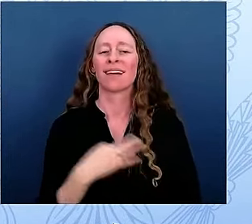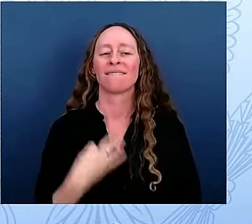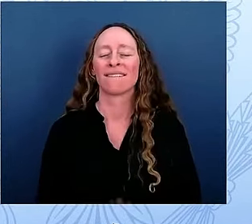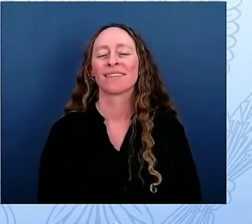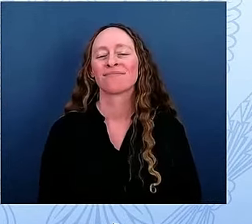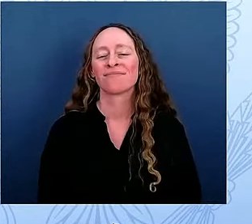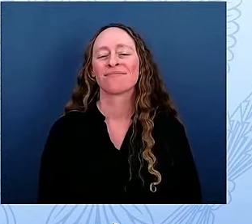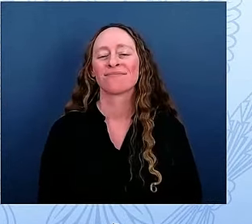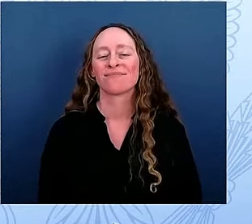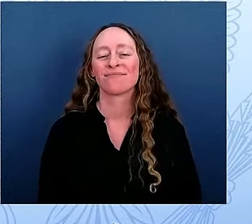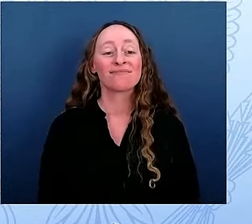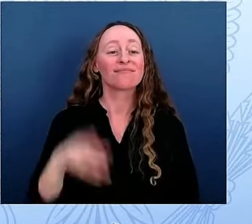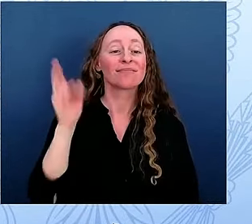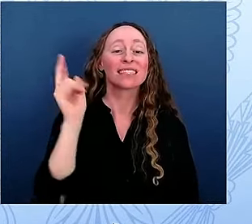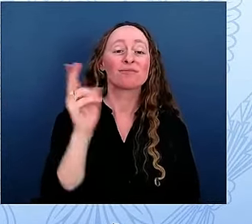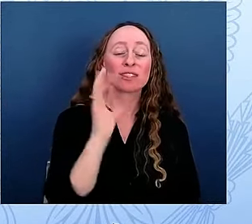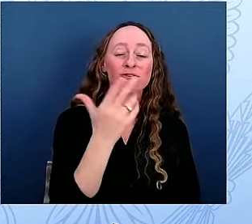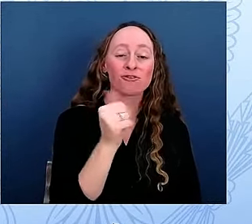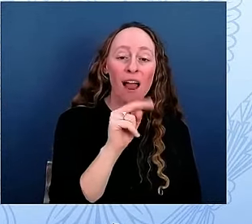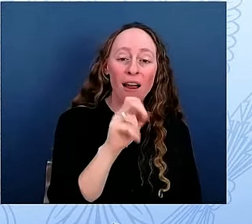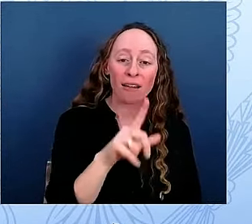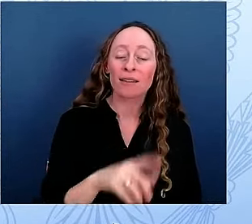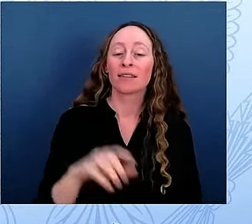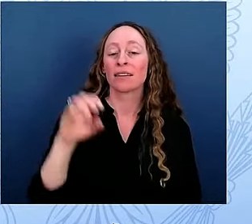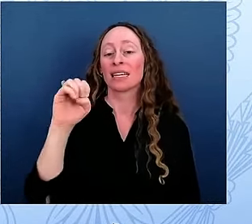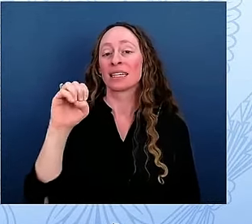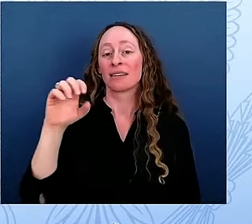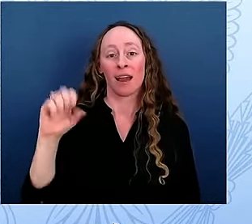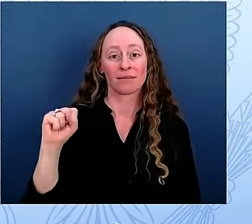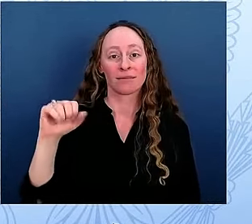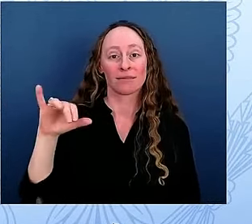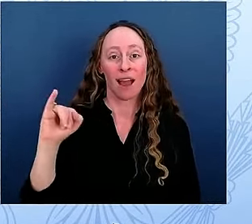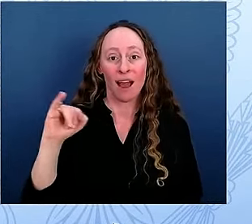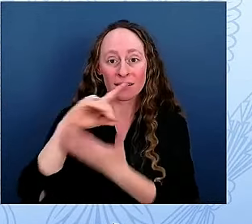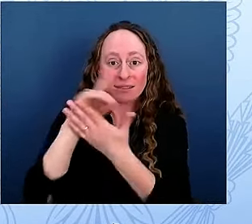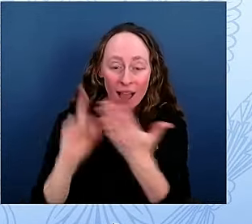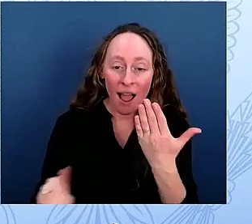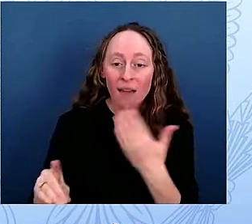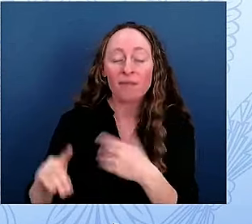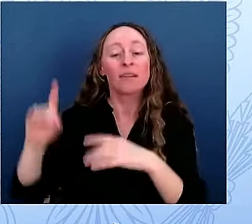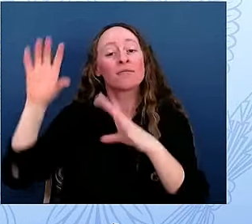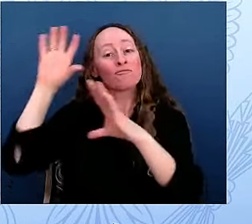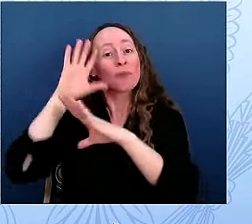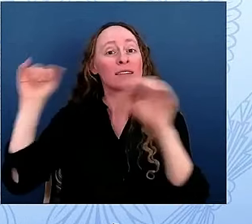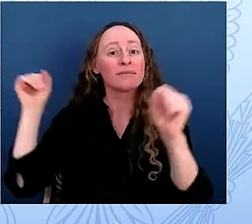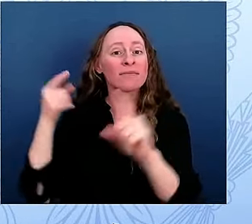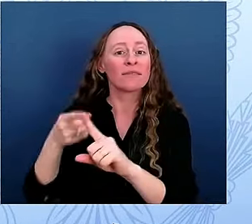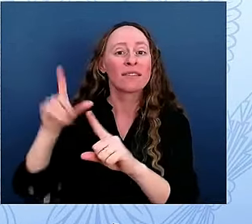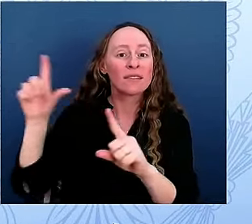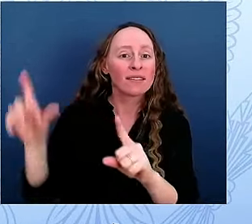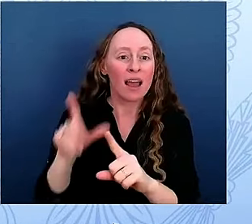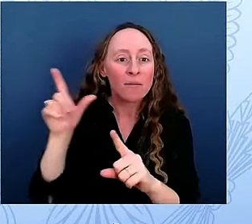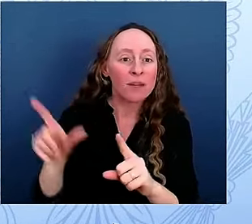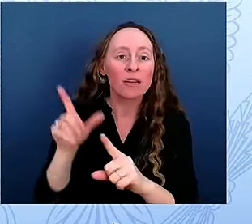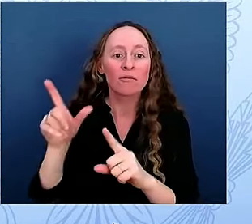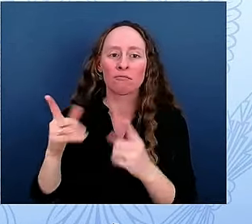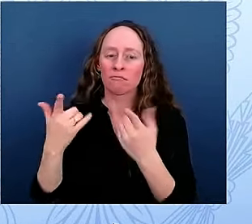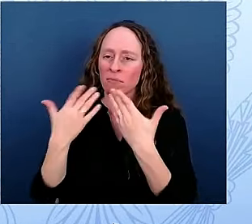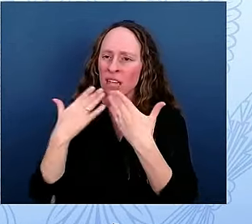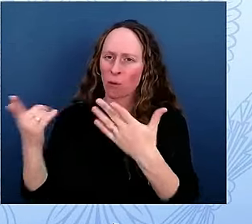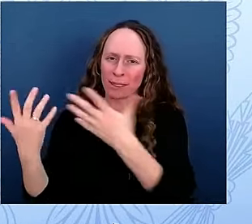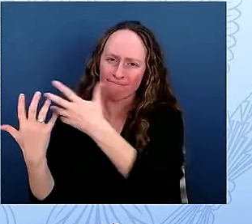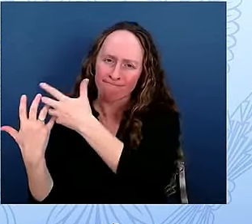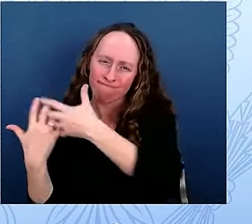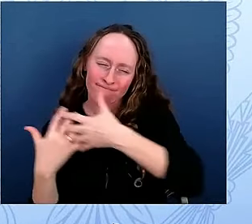Presidential Libraries, and all who have had a hand in making this possible. I'd especially like to recognize my White House Historical